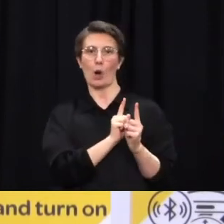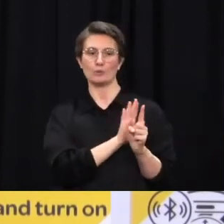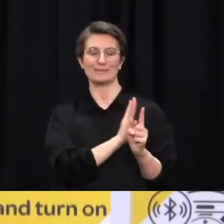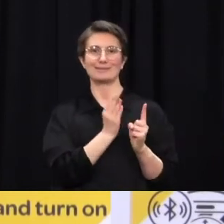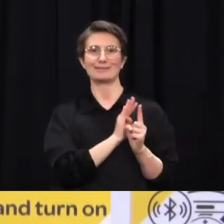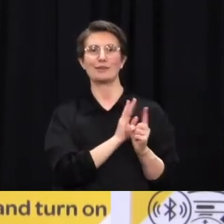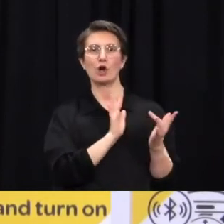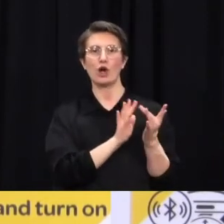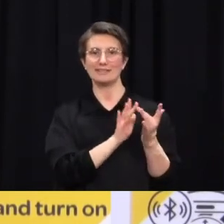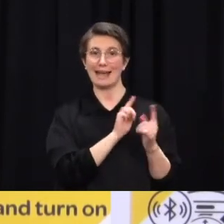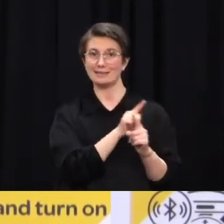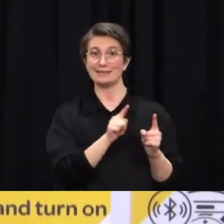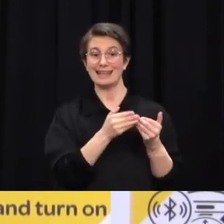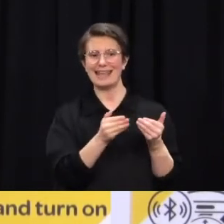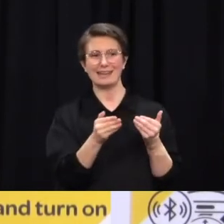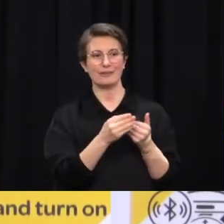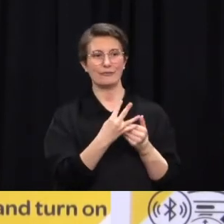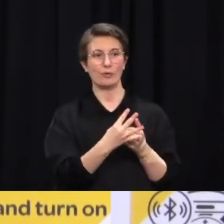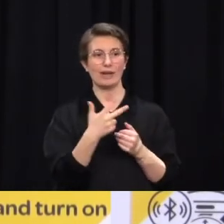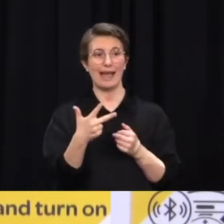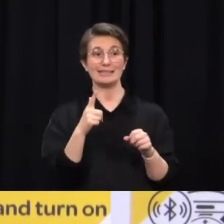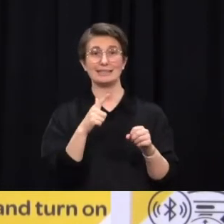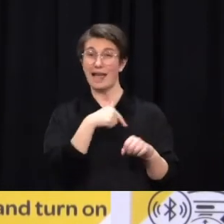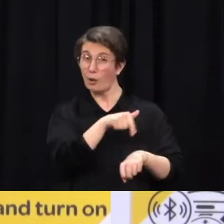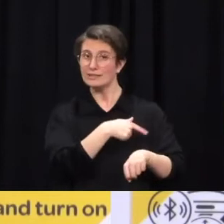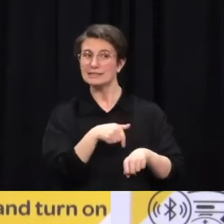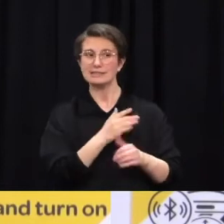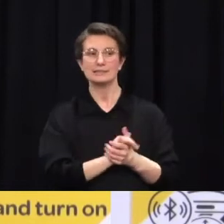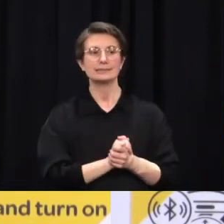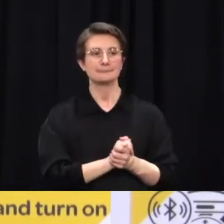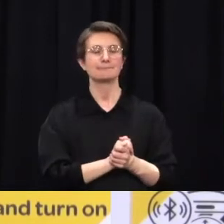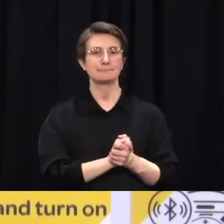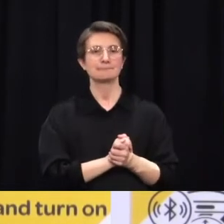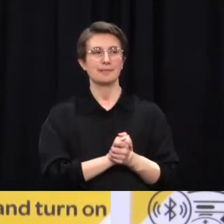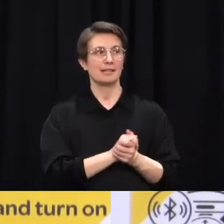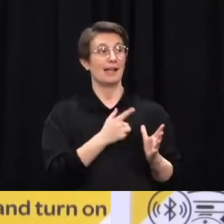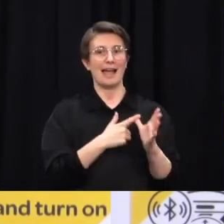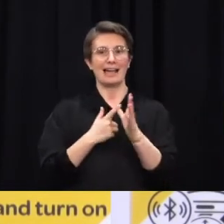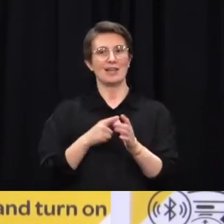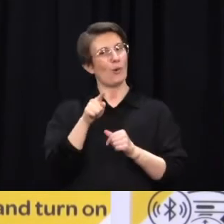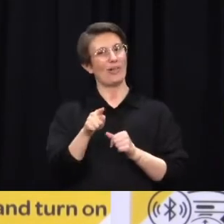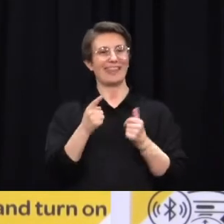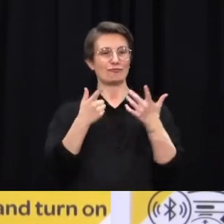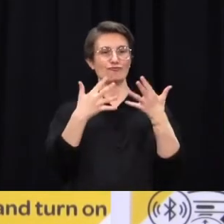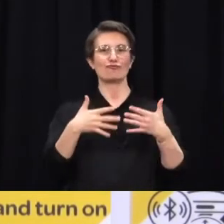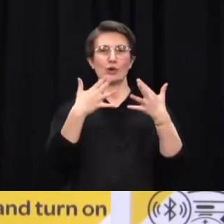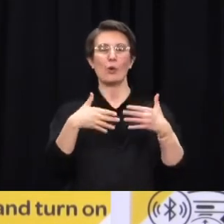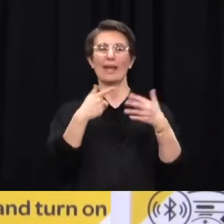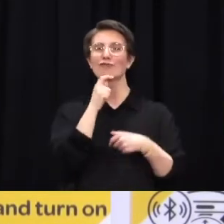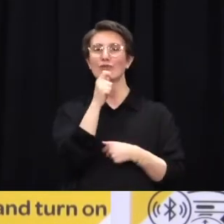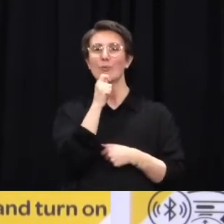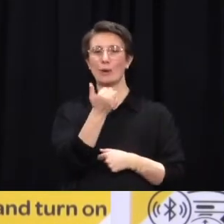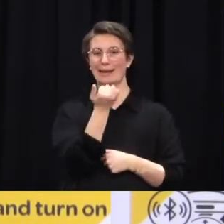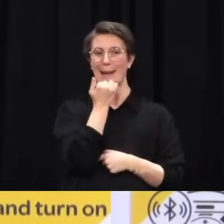the Prime Minister and Ministers, those metrics were established at a time when we had very small numbers of close contacts and more